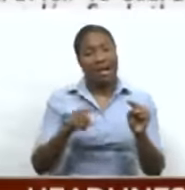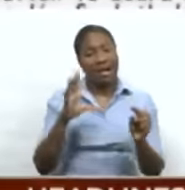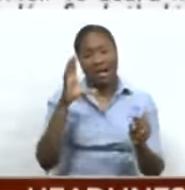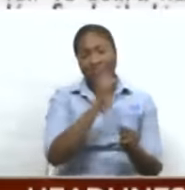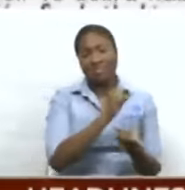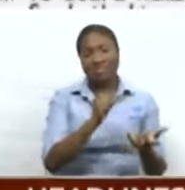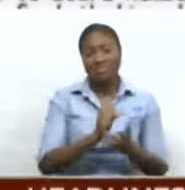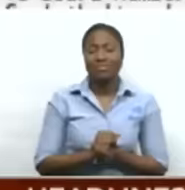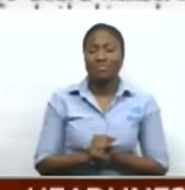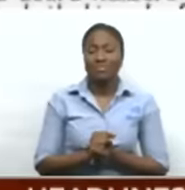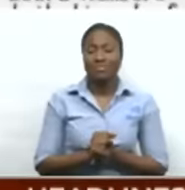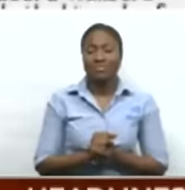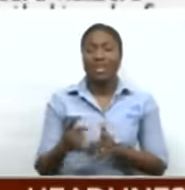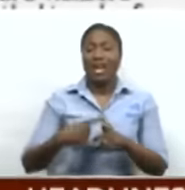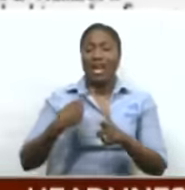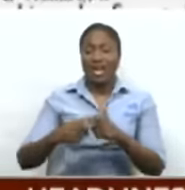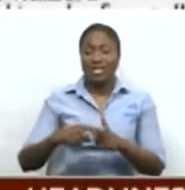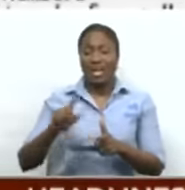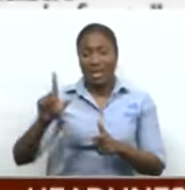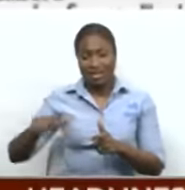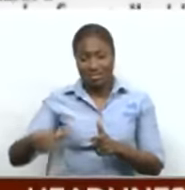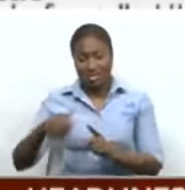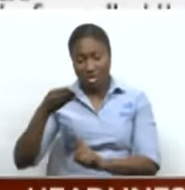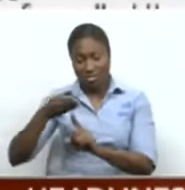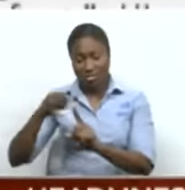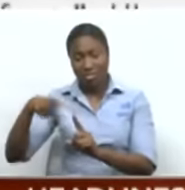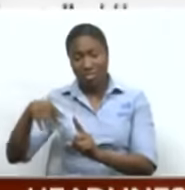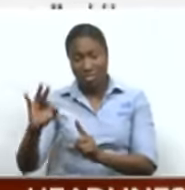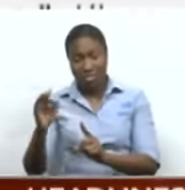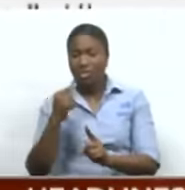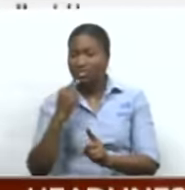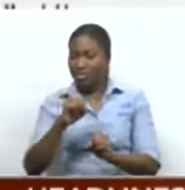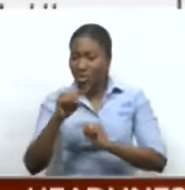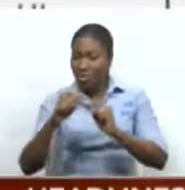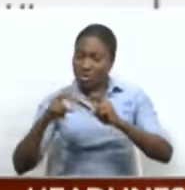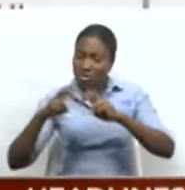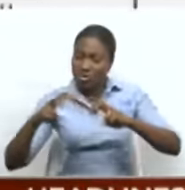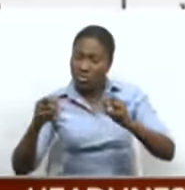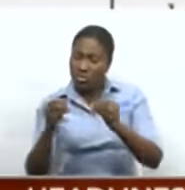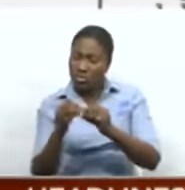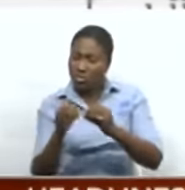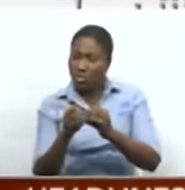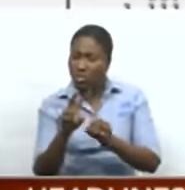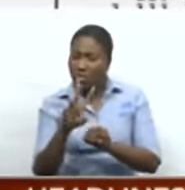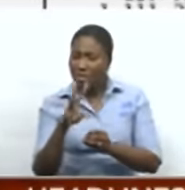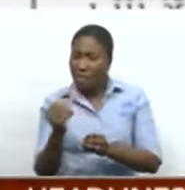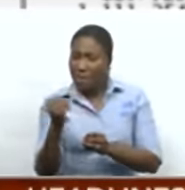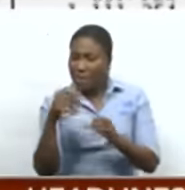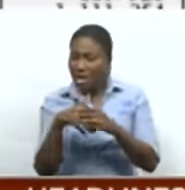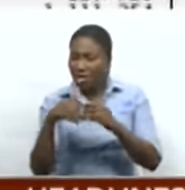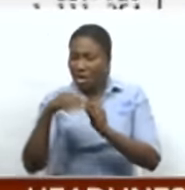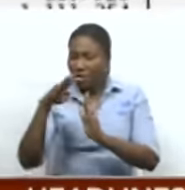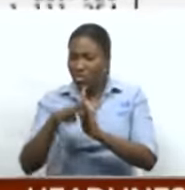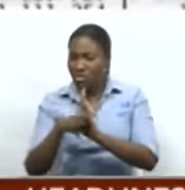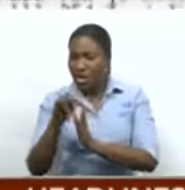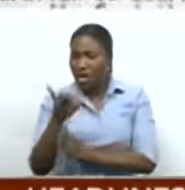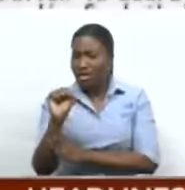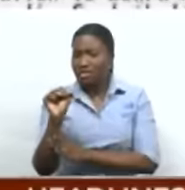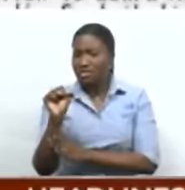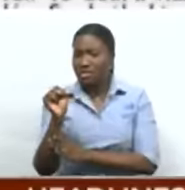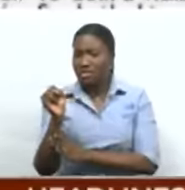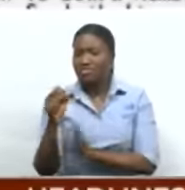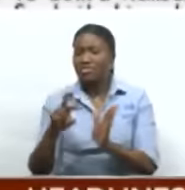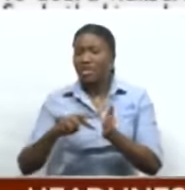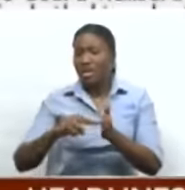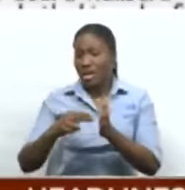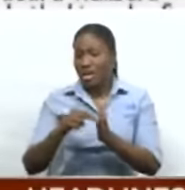MP Padarat would later tell CNC3 News that upon closer scrutiny, the $25 million cut in NIS payments represents a